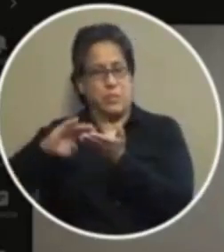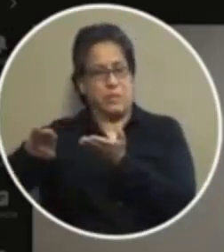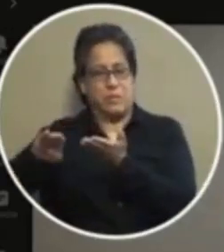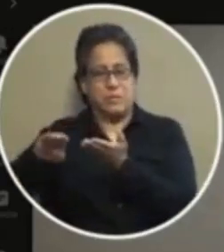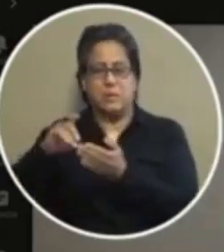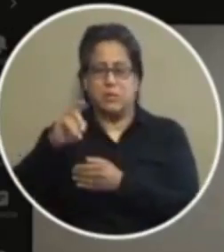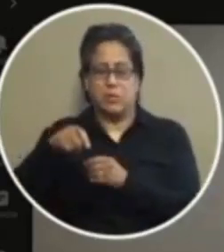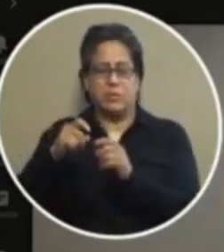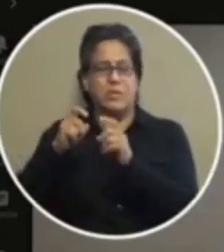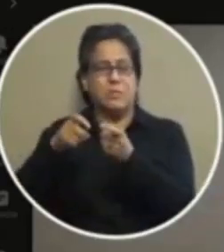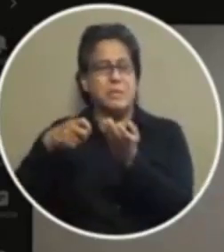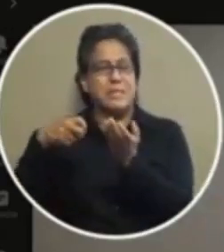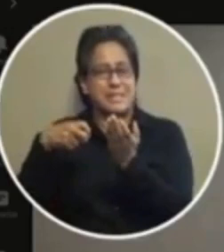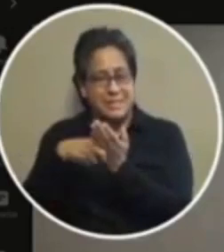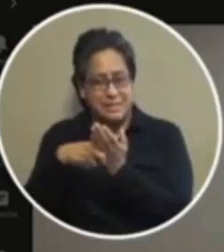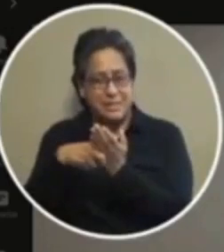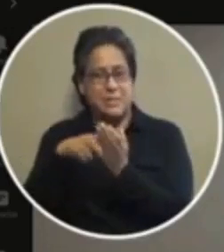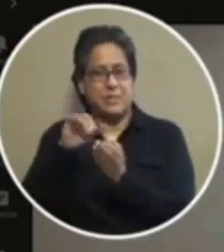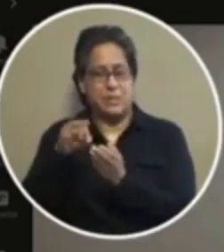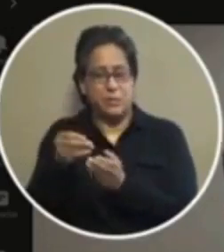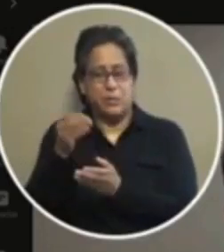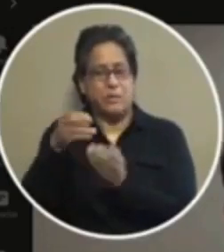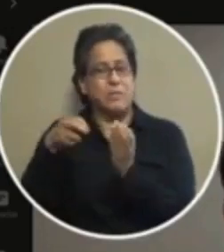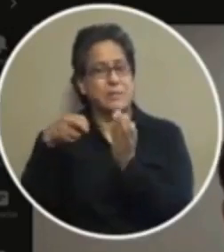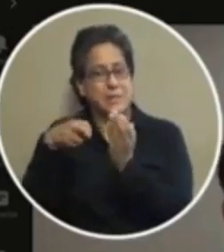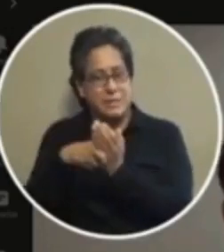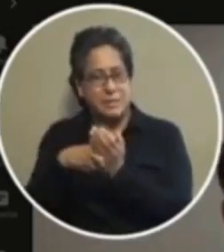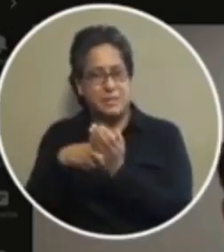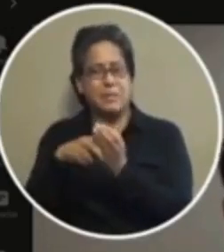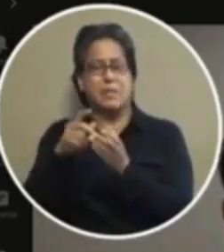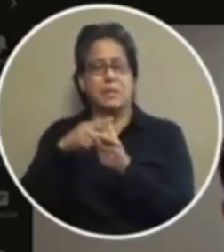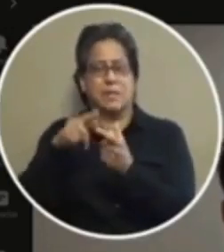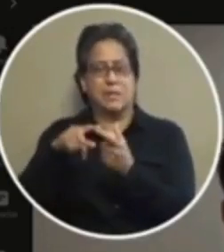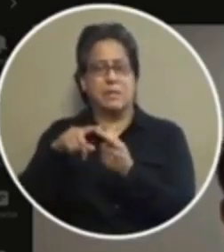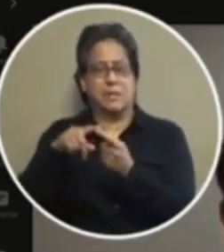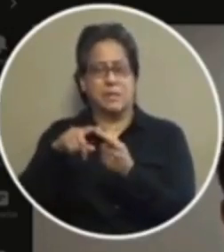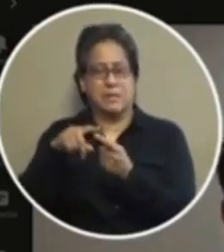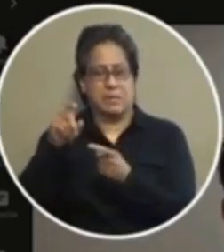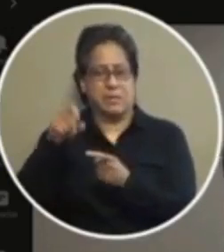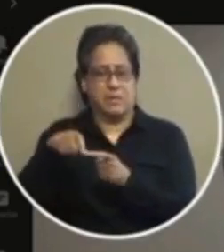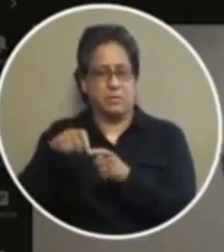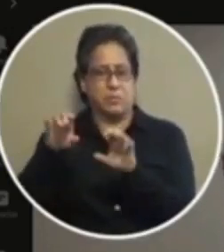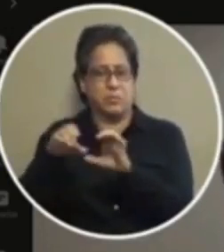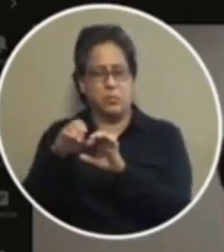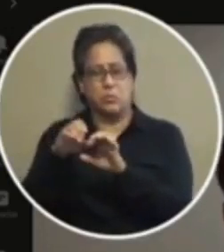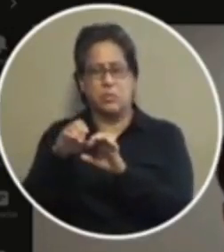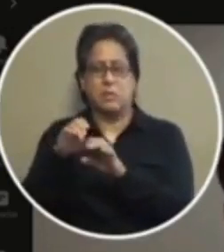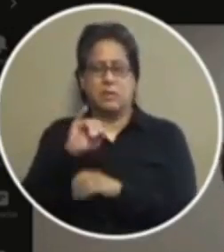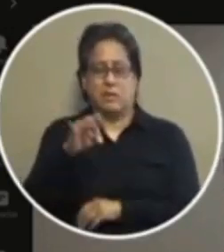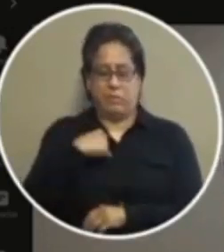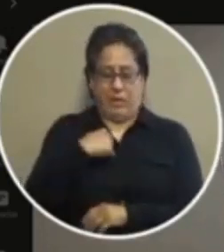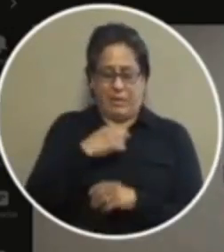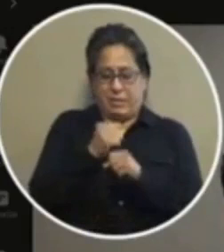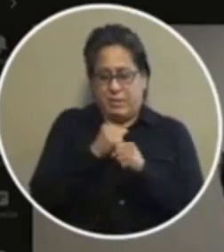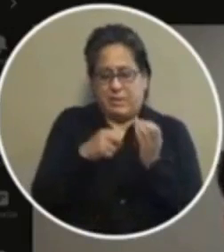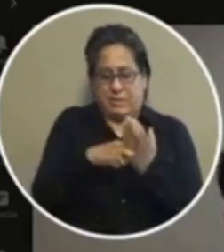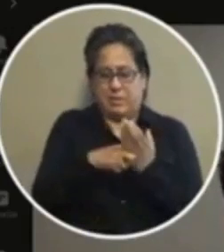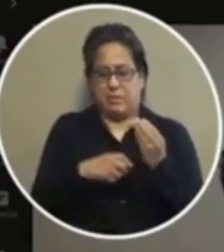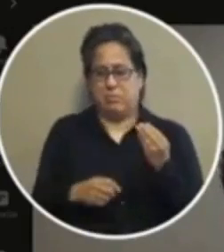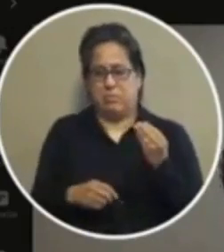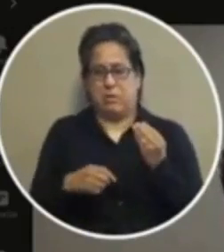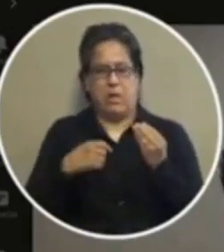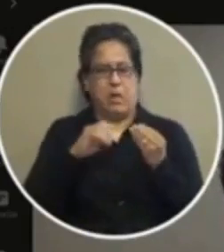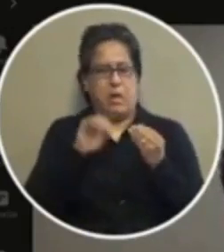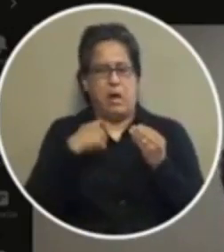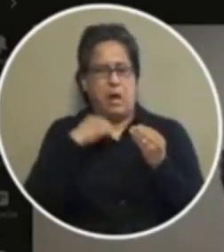have to issue a ticket and if you issue that ticket you're going to have to you're going to have to do certain things like if i get a ticket how will